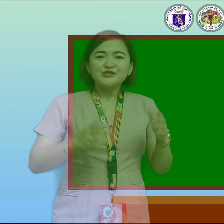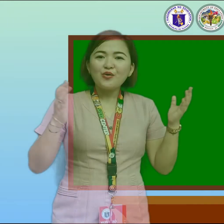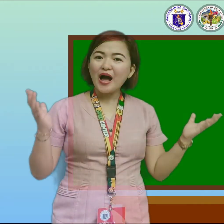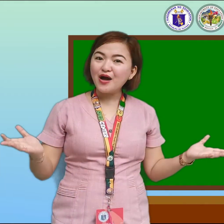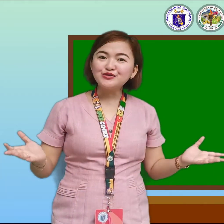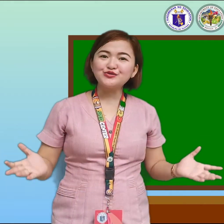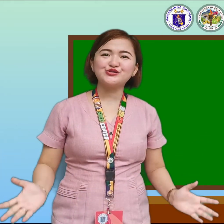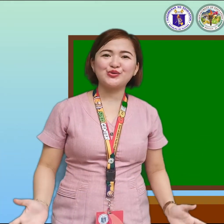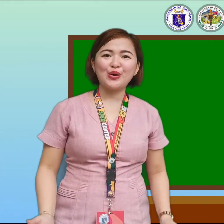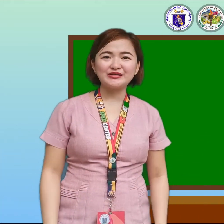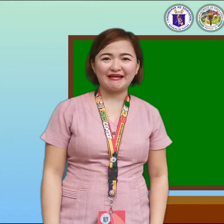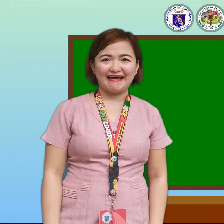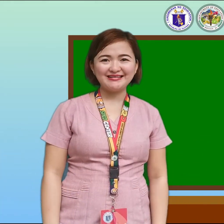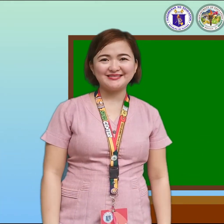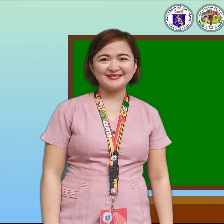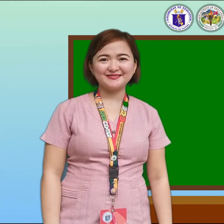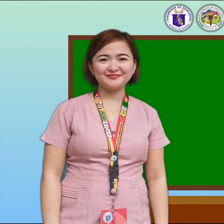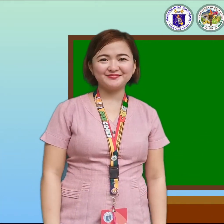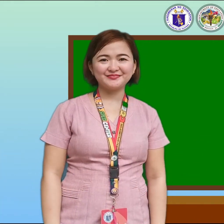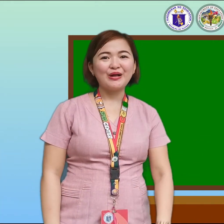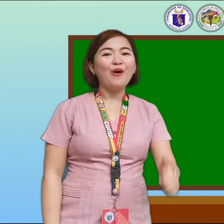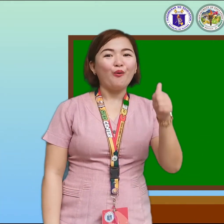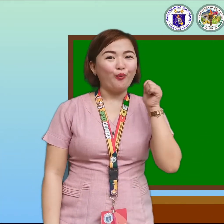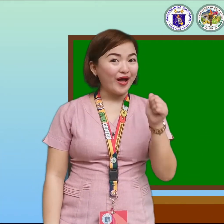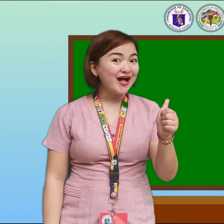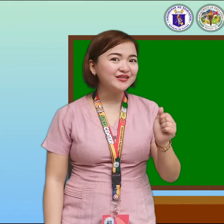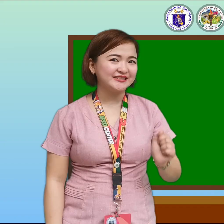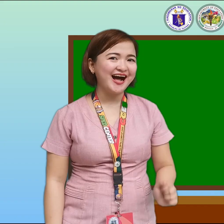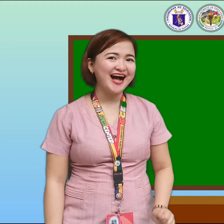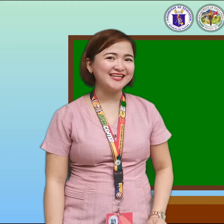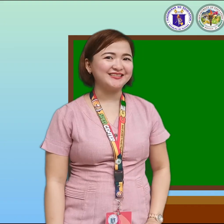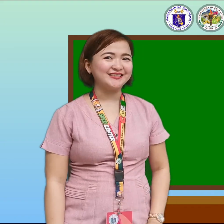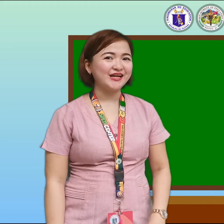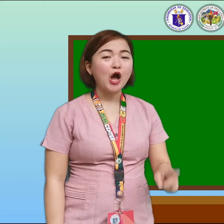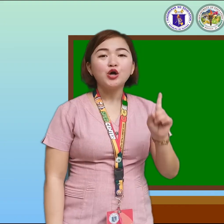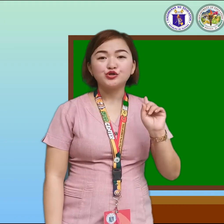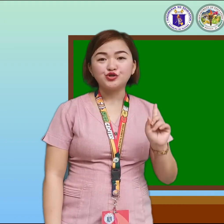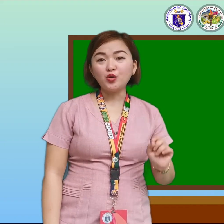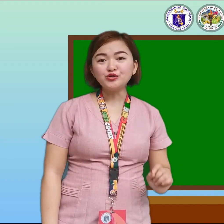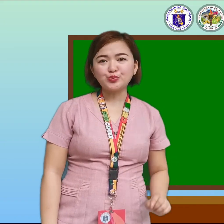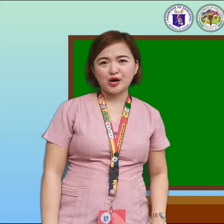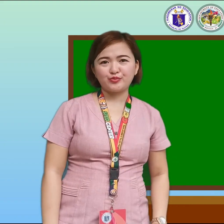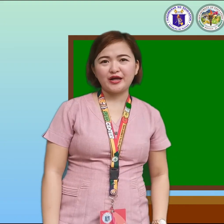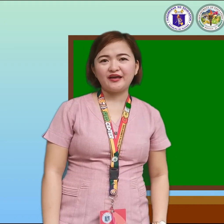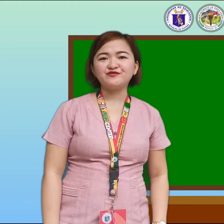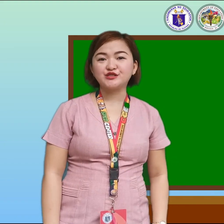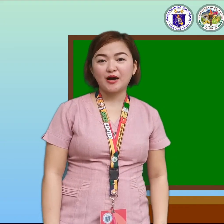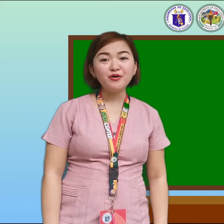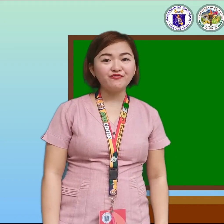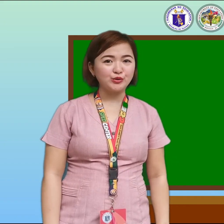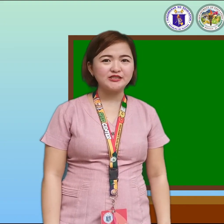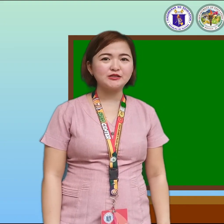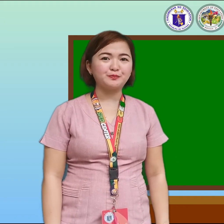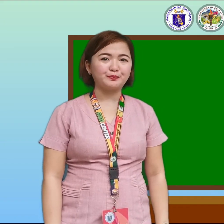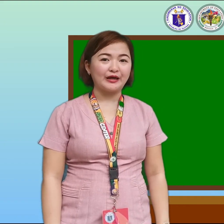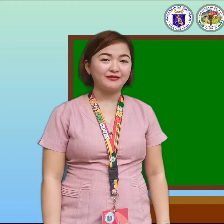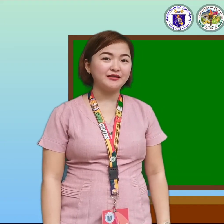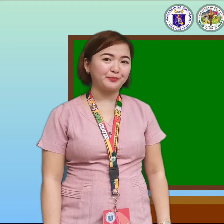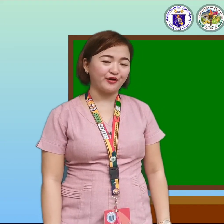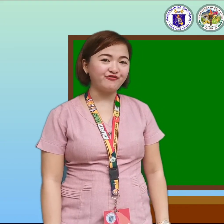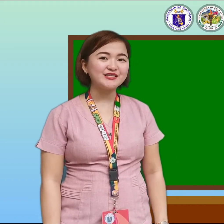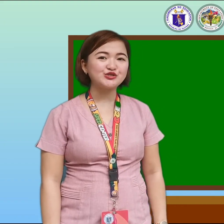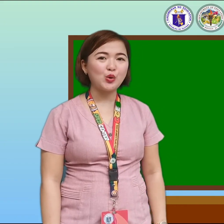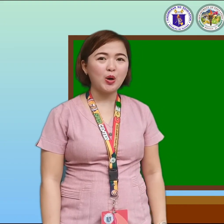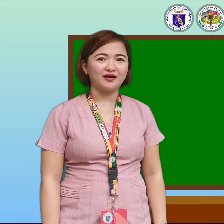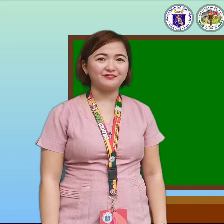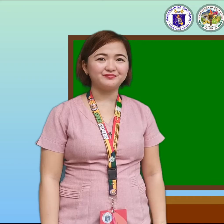So, how's your score, kids? Well done! Don't worry if some of you didn't get